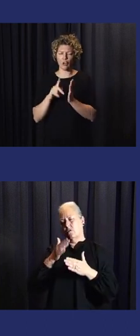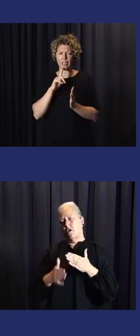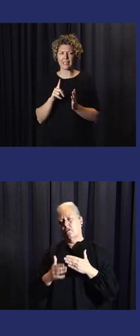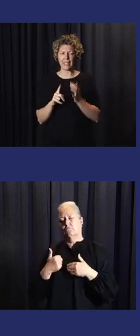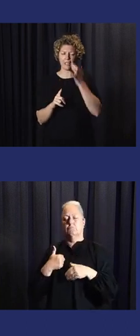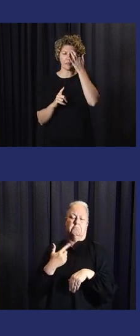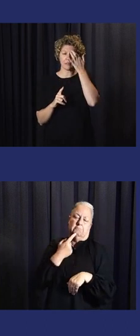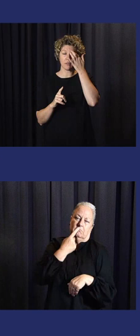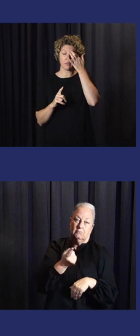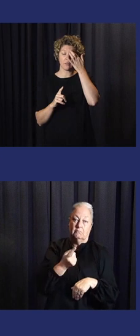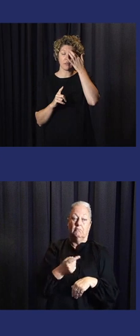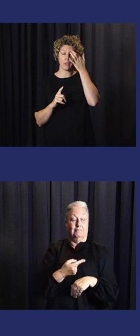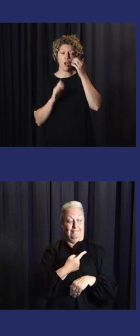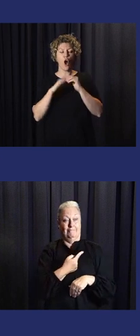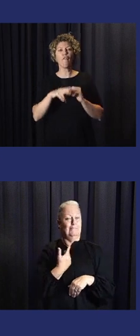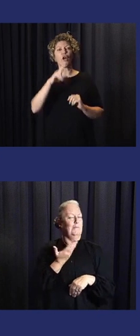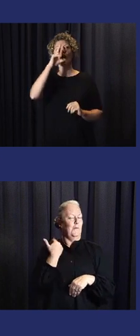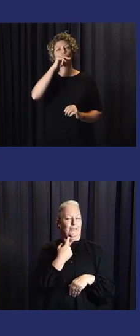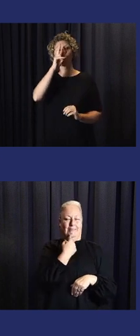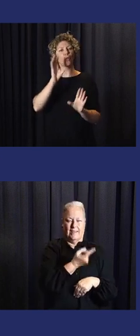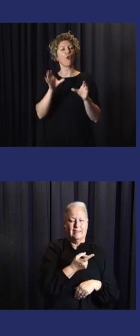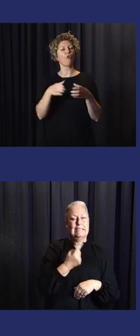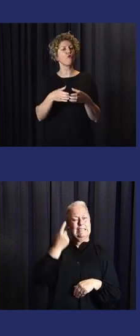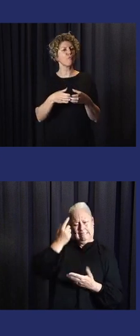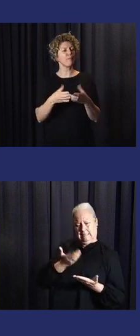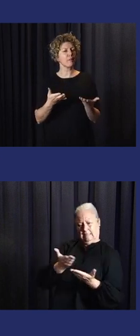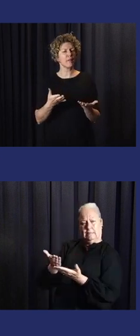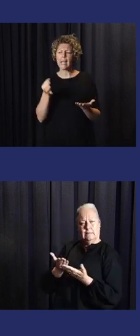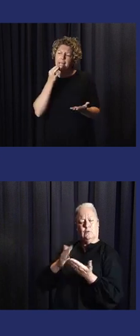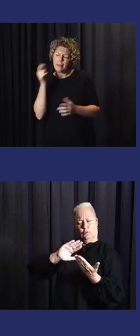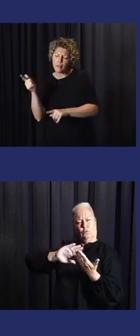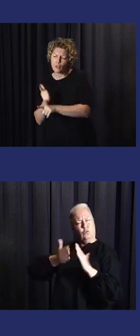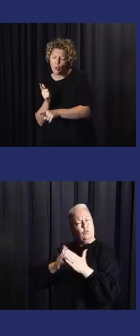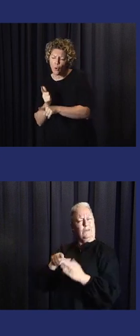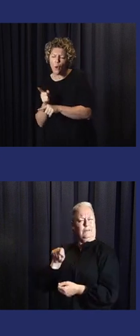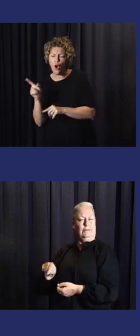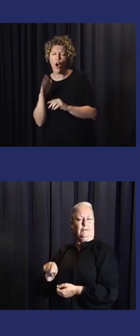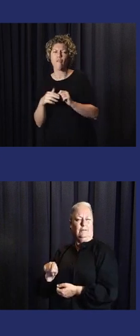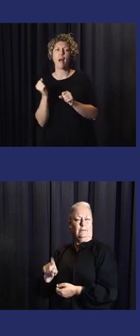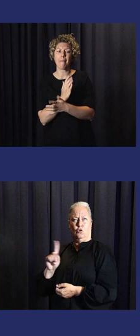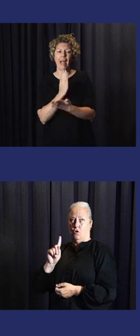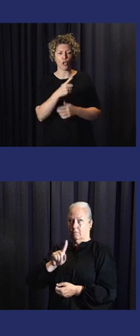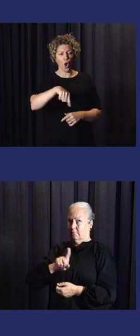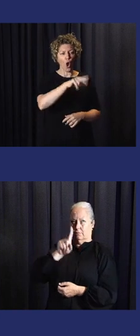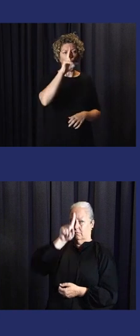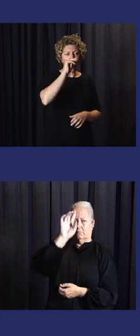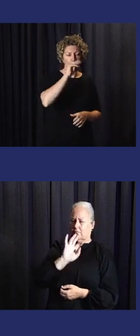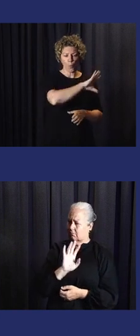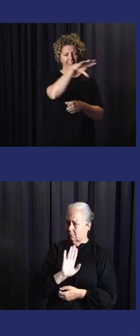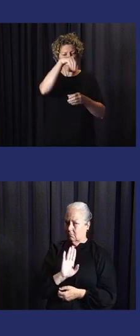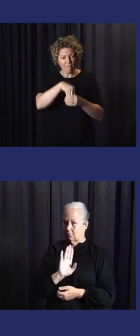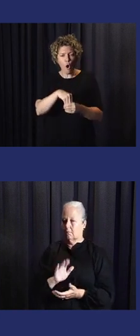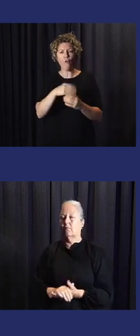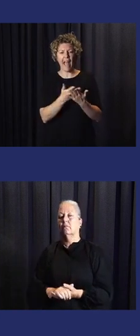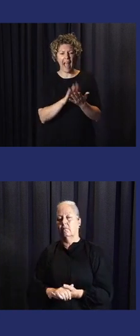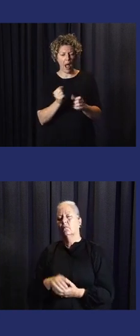one last comment. Sharon mentioned it in her last response. What's the role of youth grassroots organizations in the early warning and early